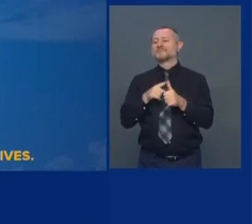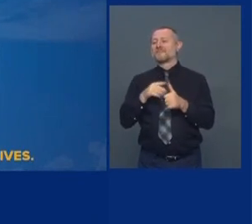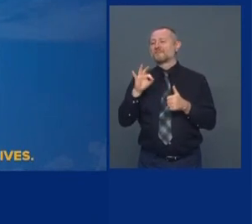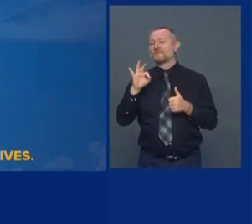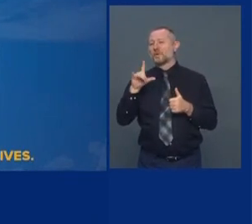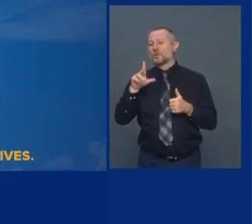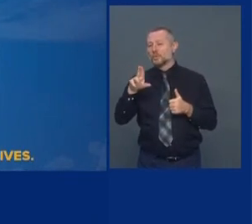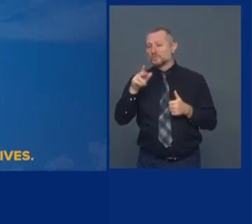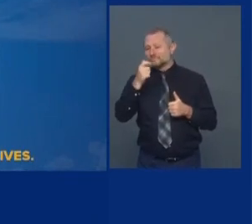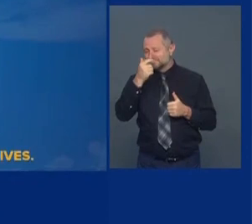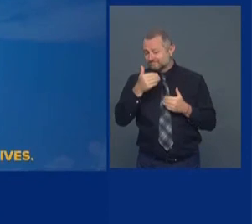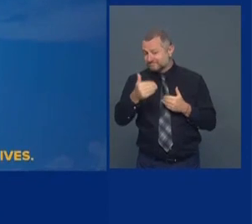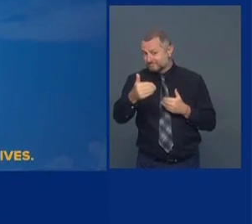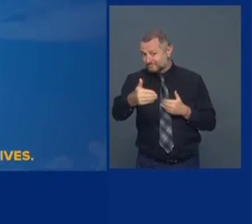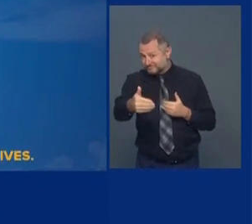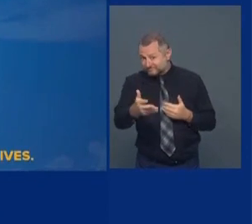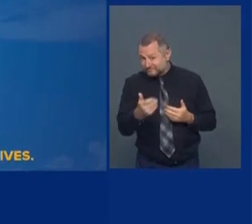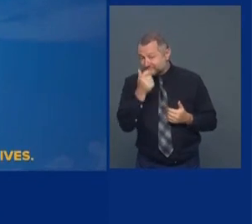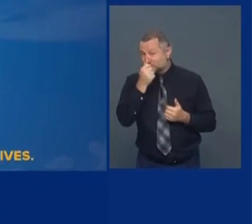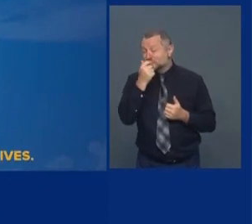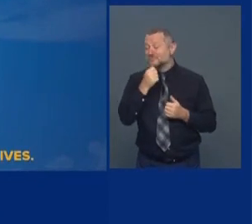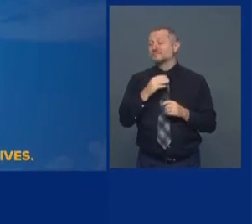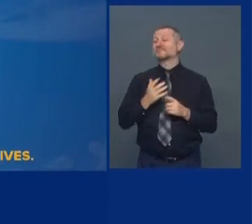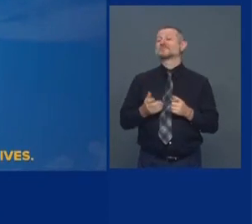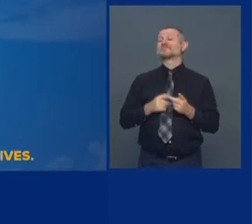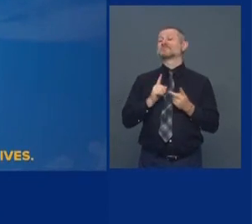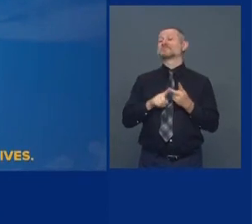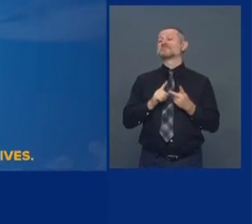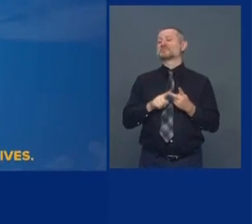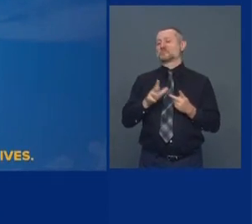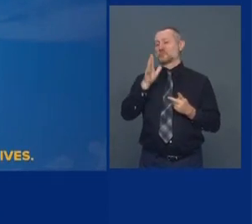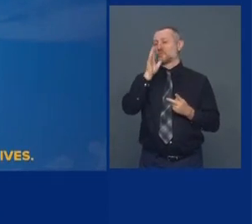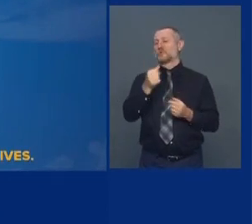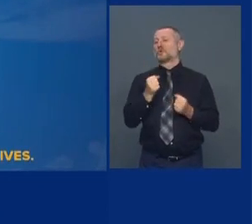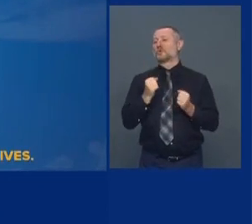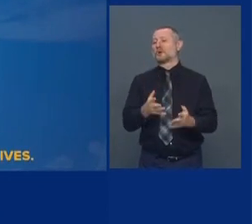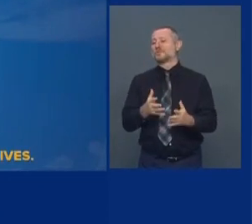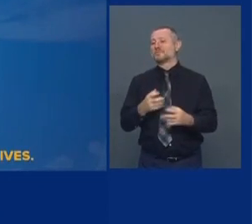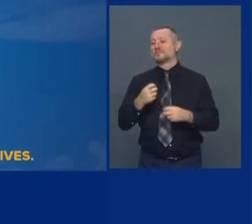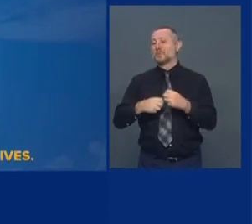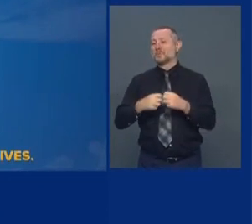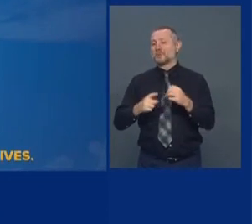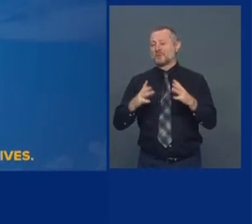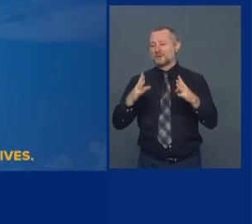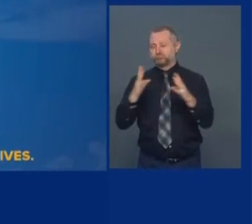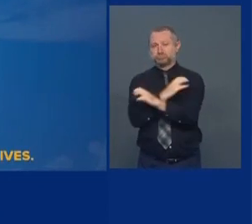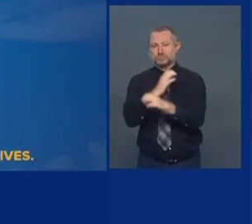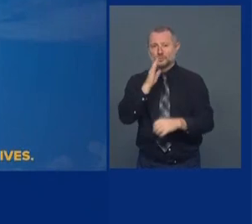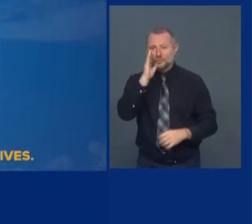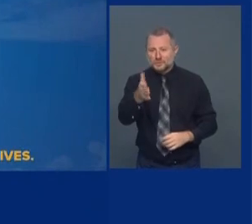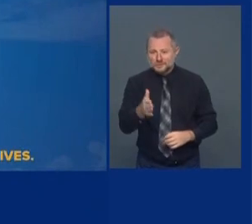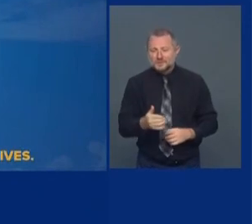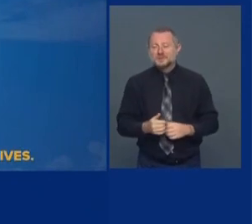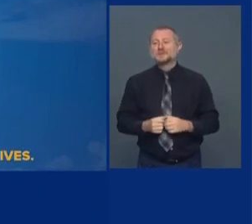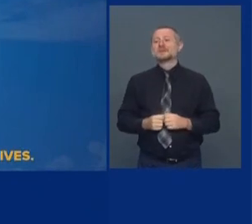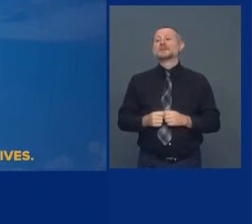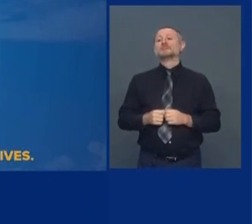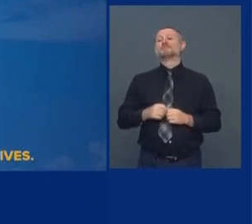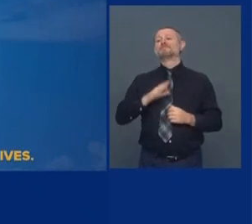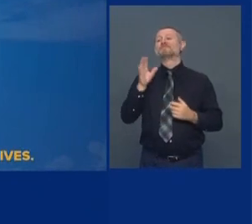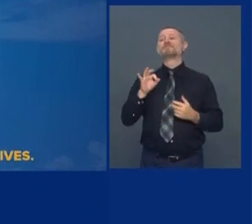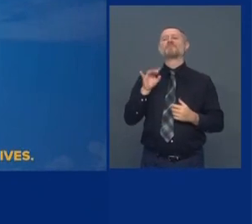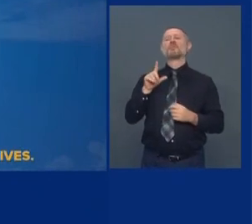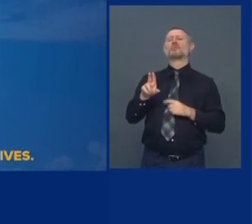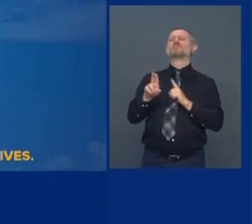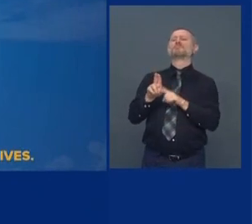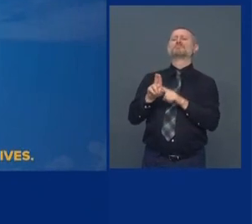Flu season is going to be a complicating factor. Flu season means there'll